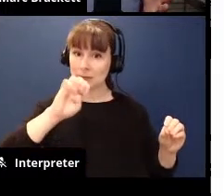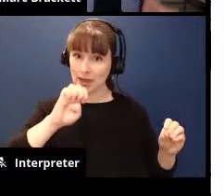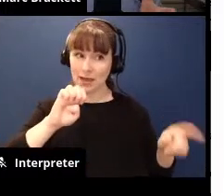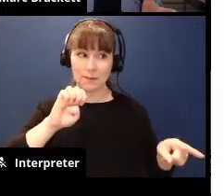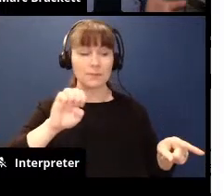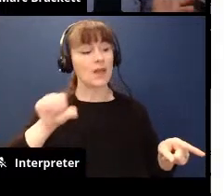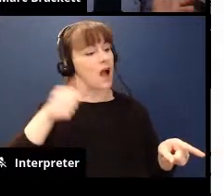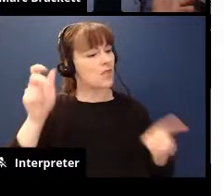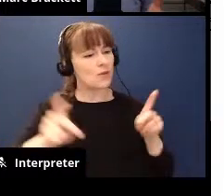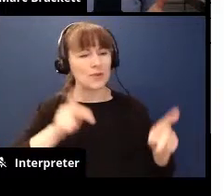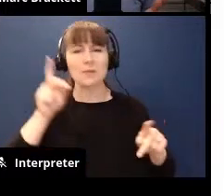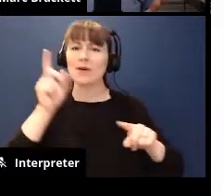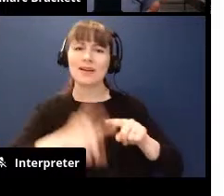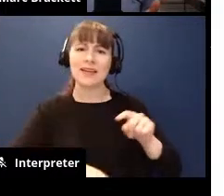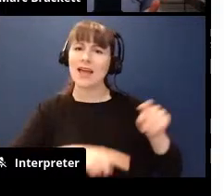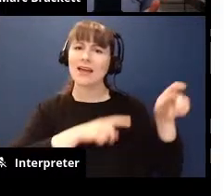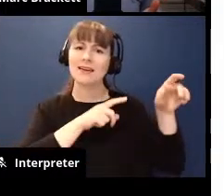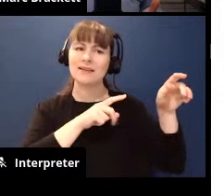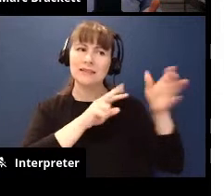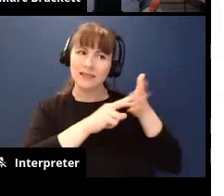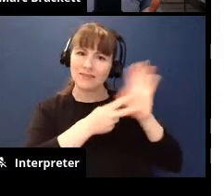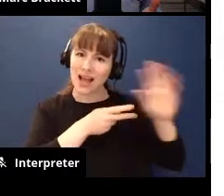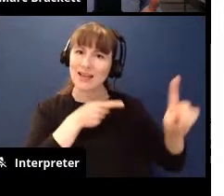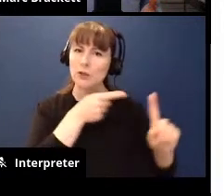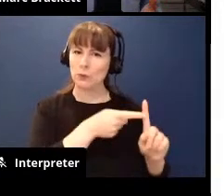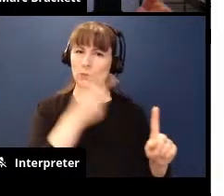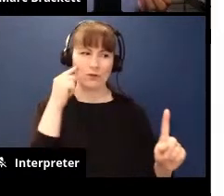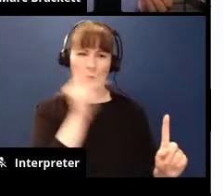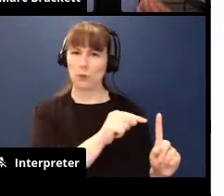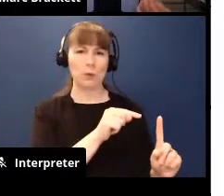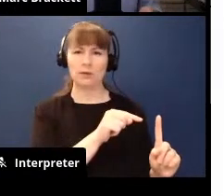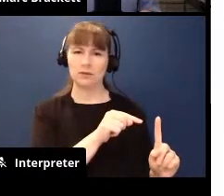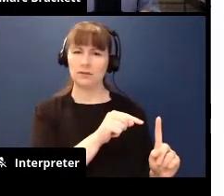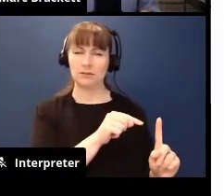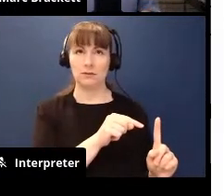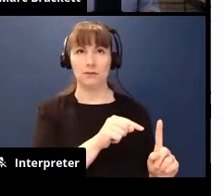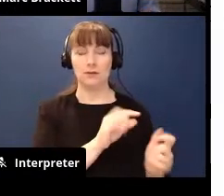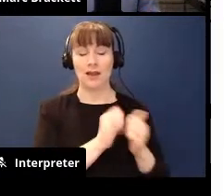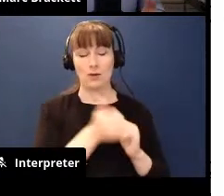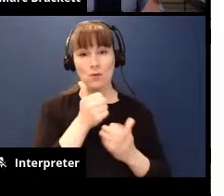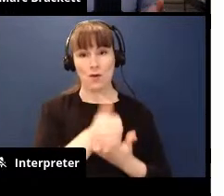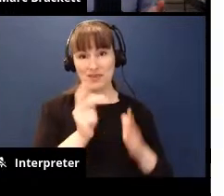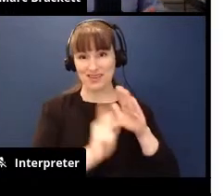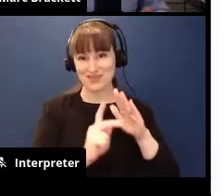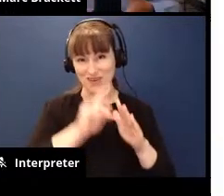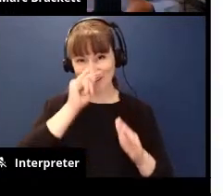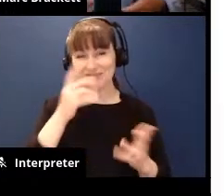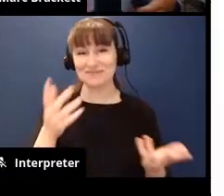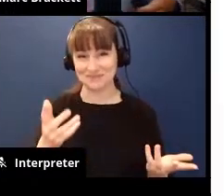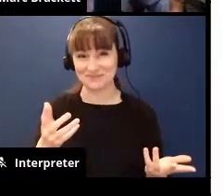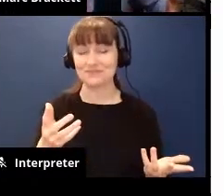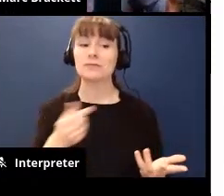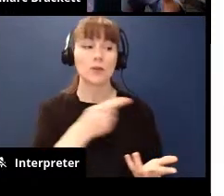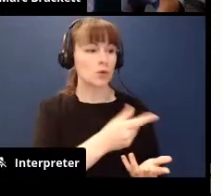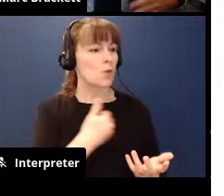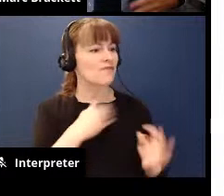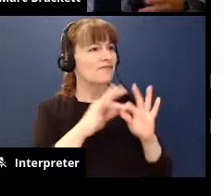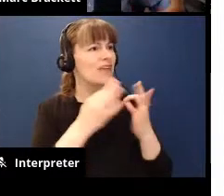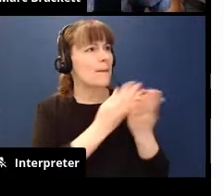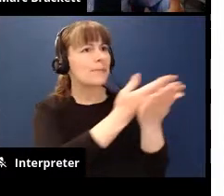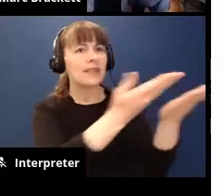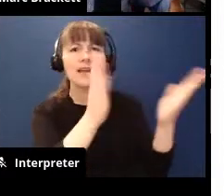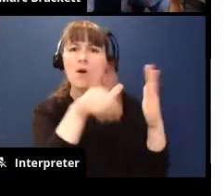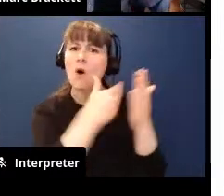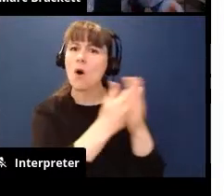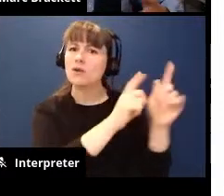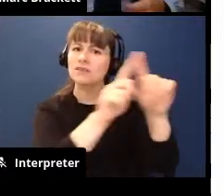cannot define her reality for her so how do you do that to a kindergartner you say well look you've got family members who are all